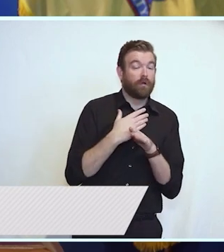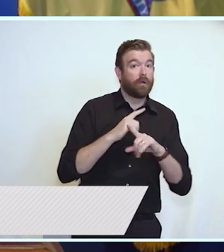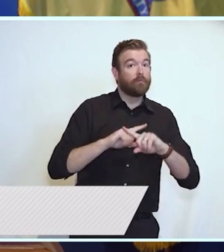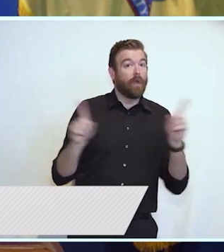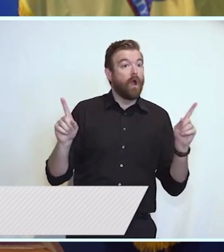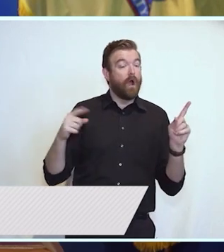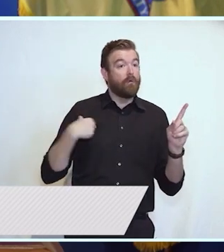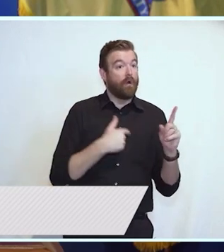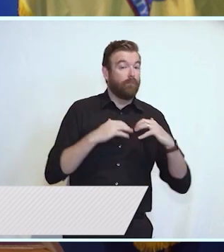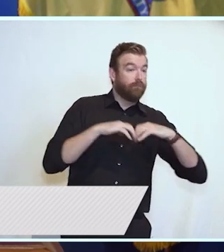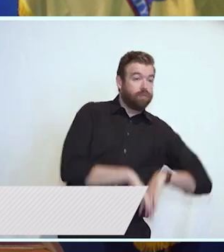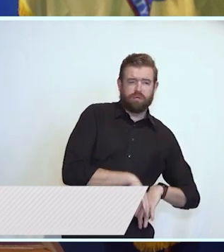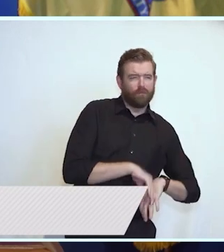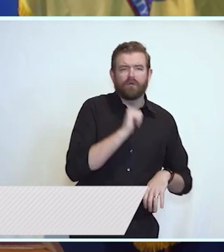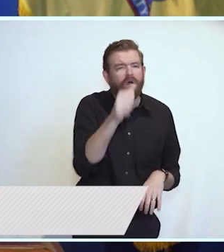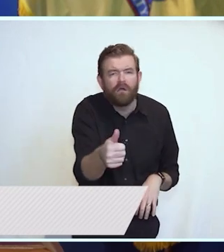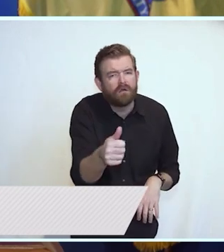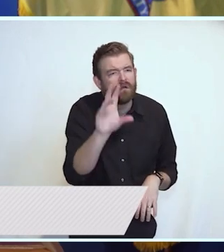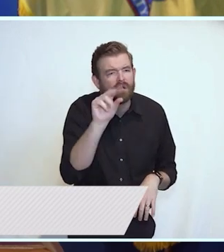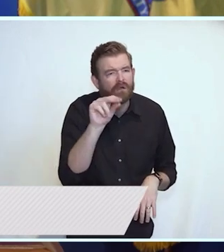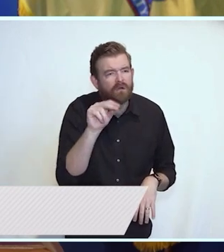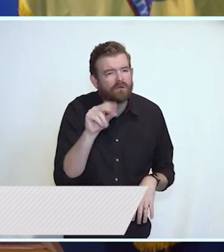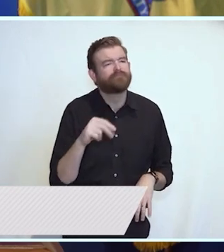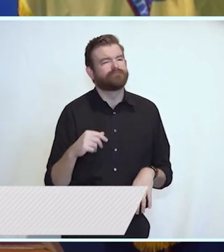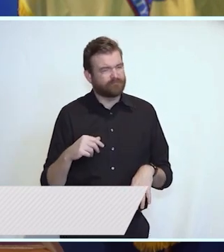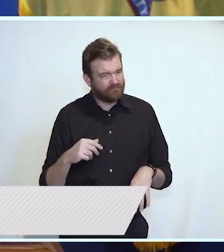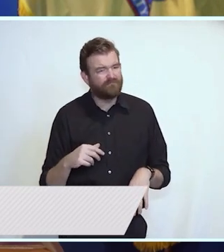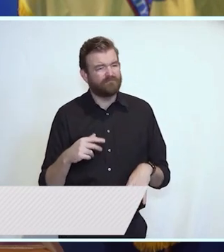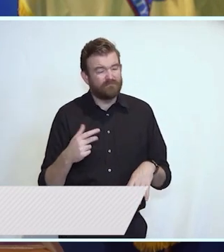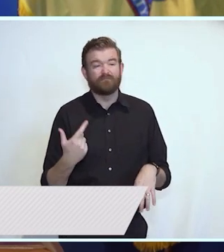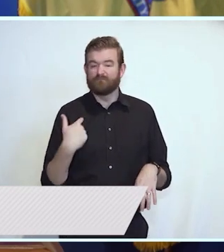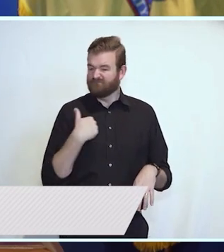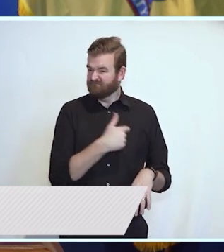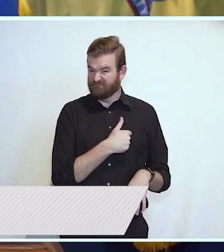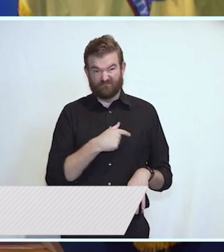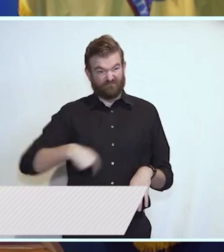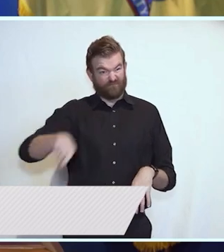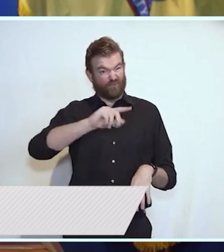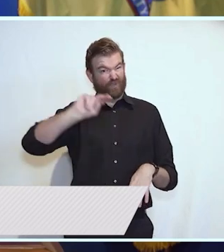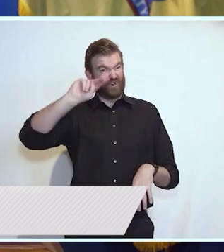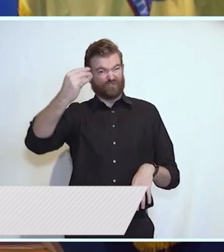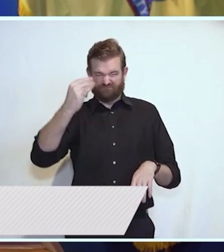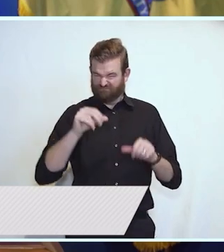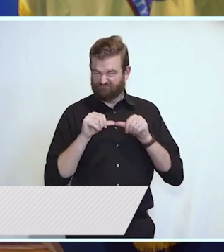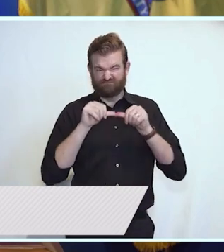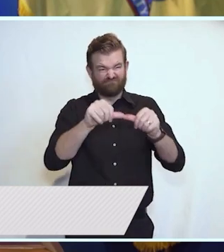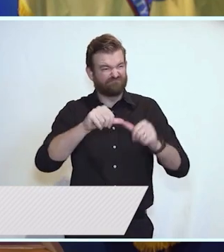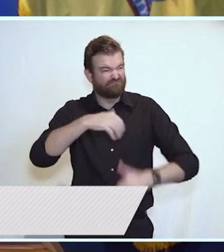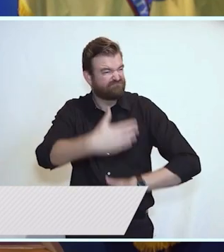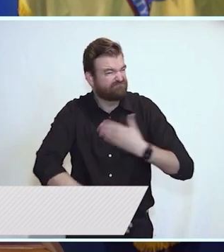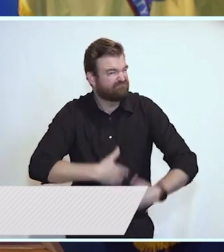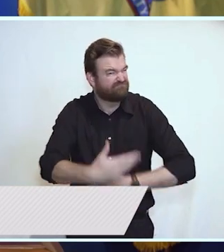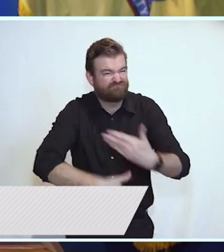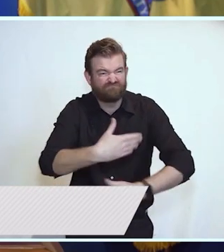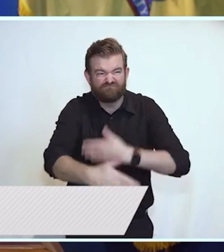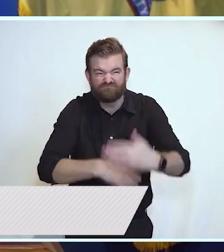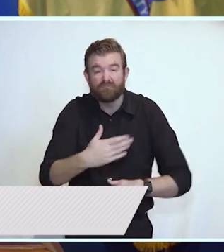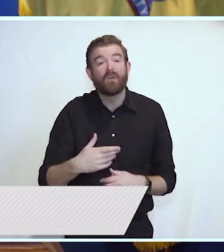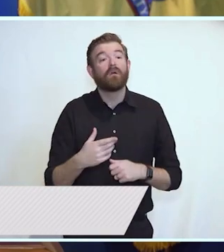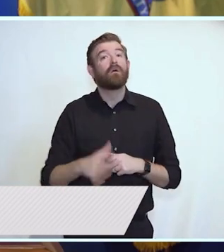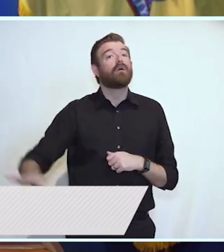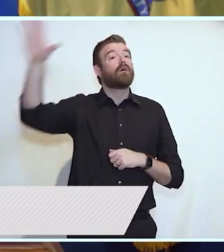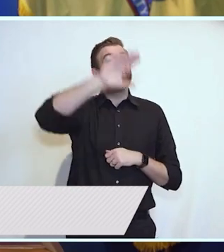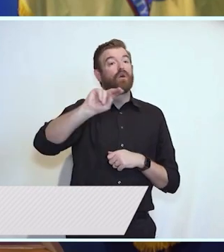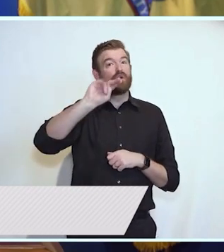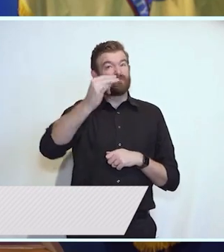In fact, despite all the challenges, we continue to move New Jersey forward. Across New Jersey, nearly 90%